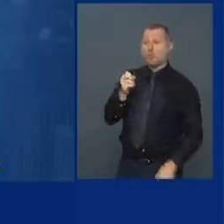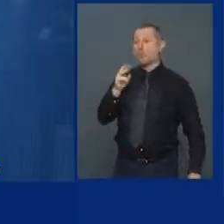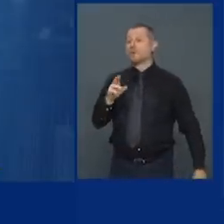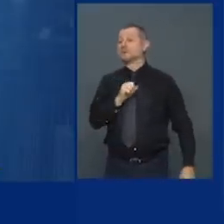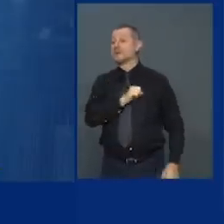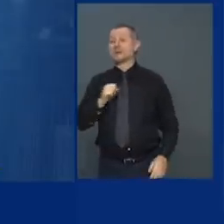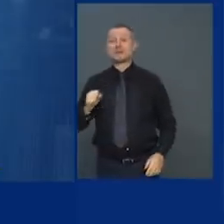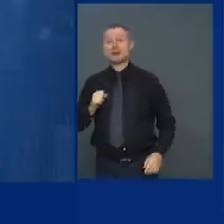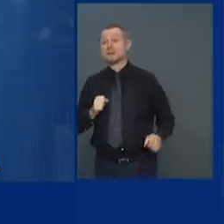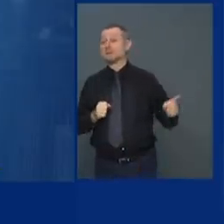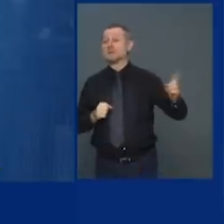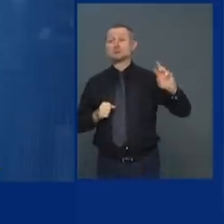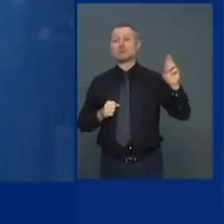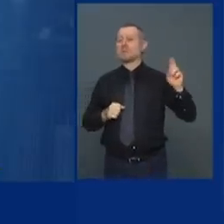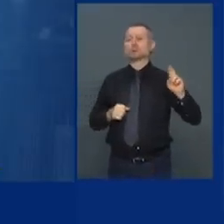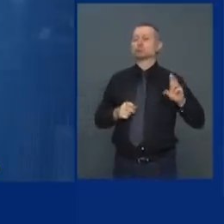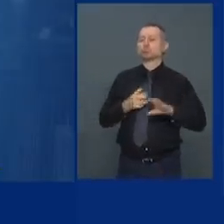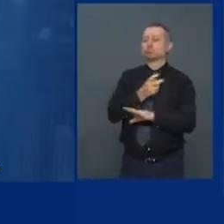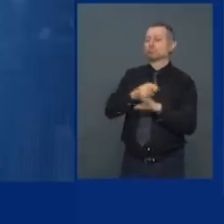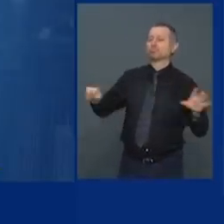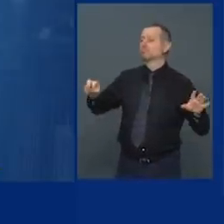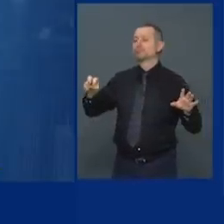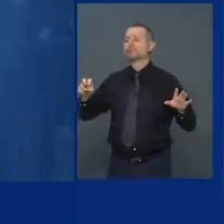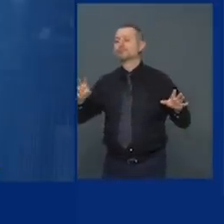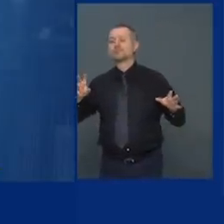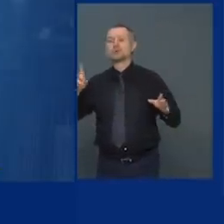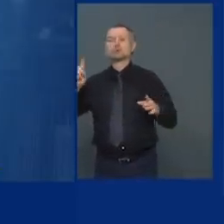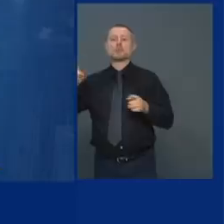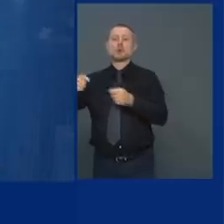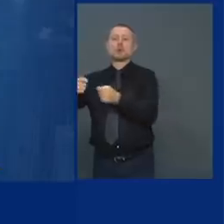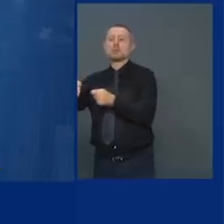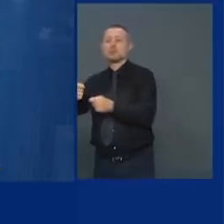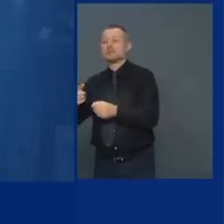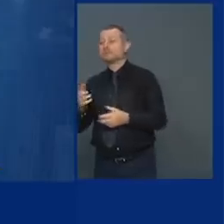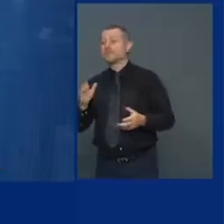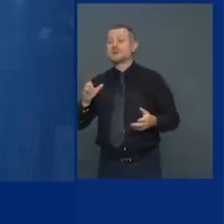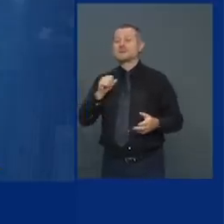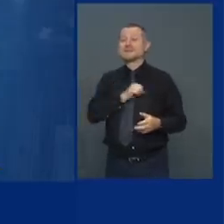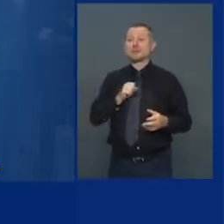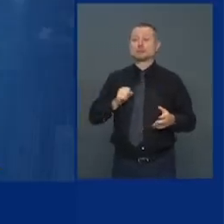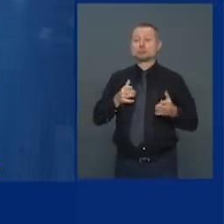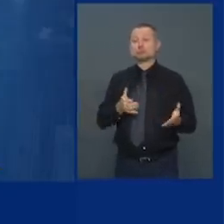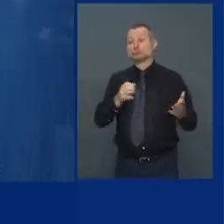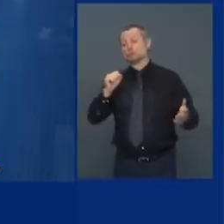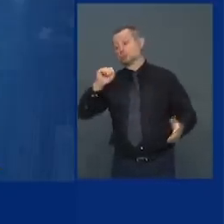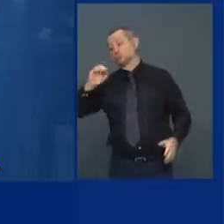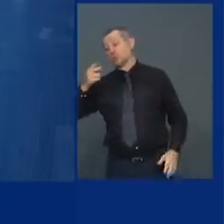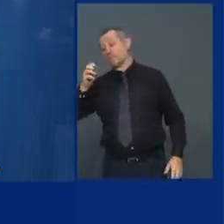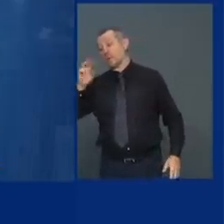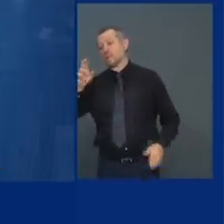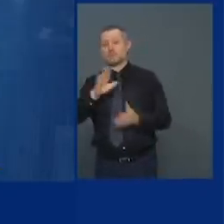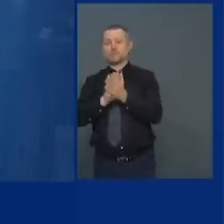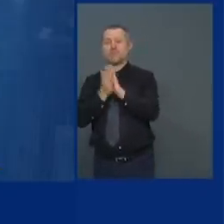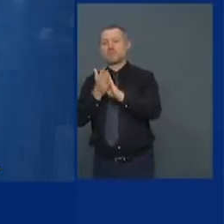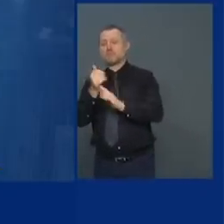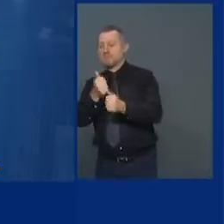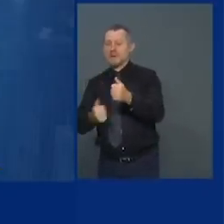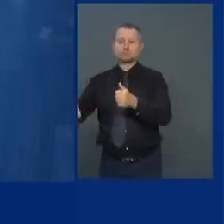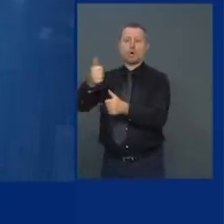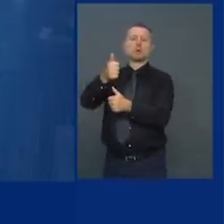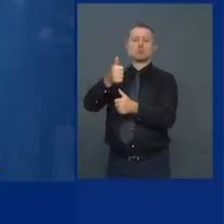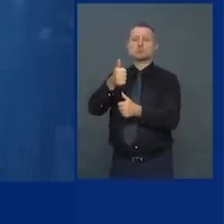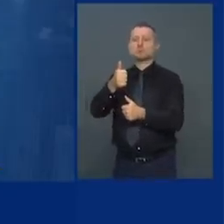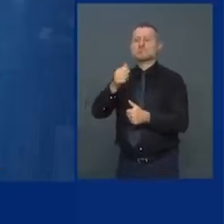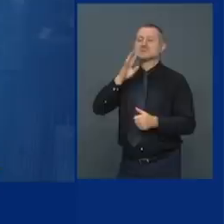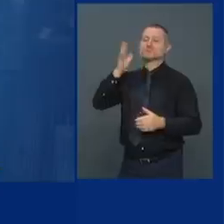Senator Schumer become the Senate leader he will do a state and local package he will make